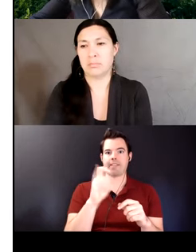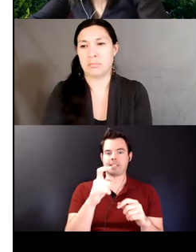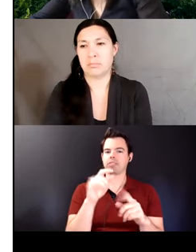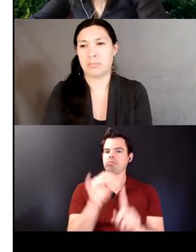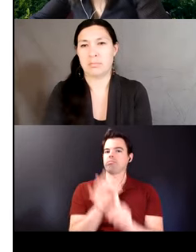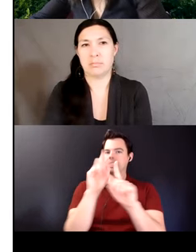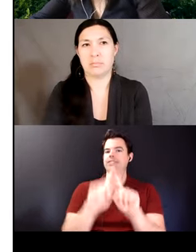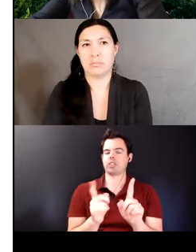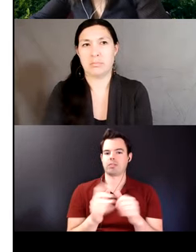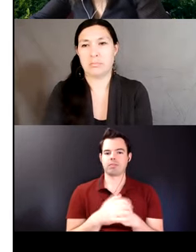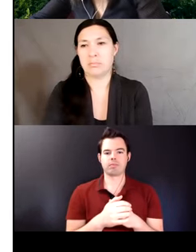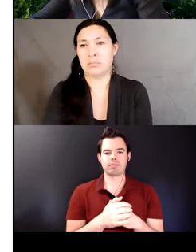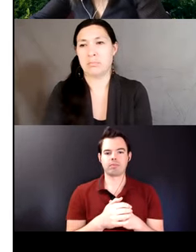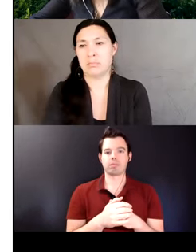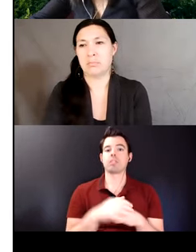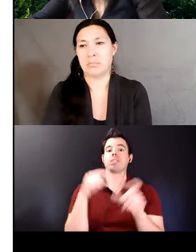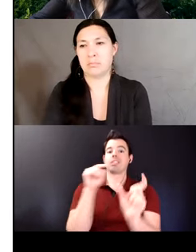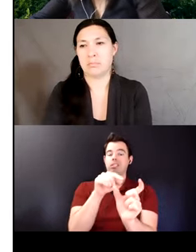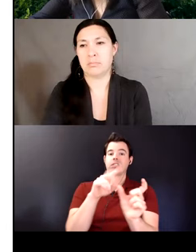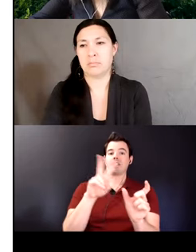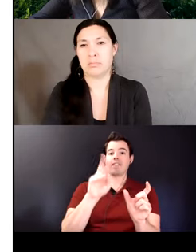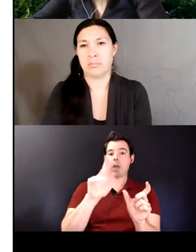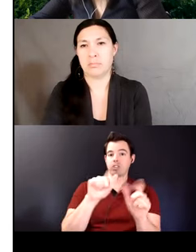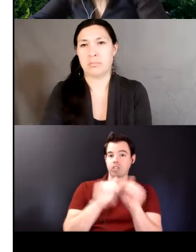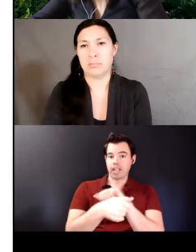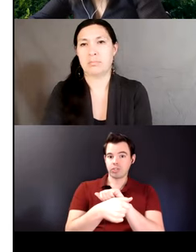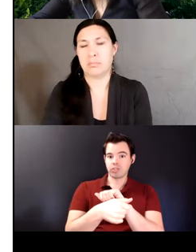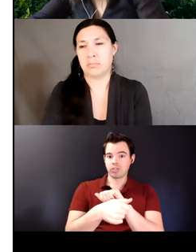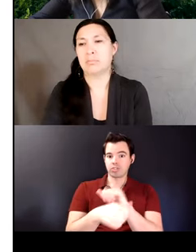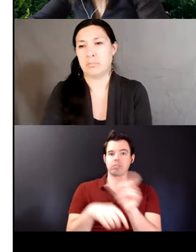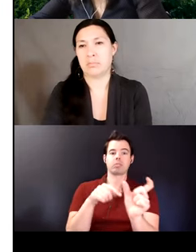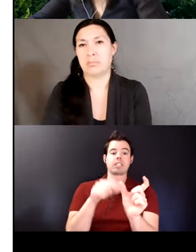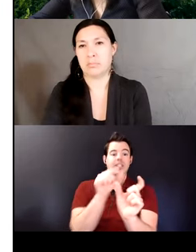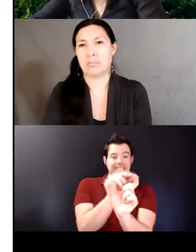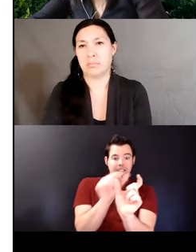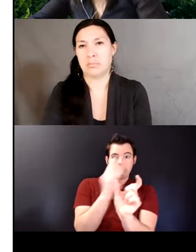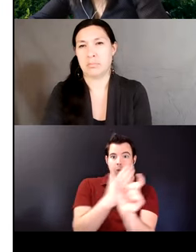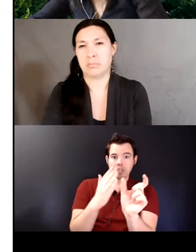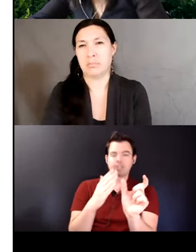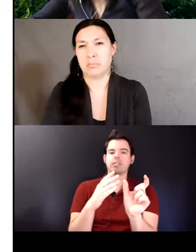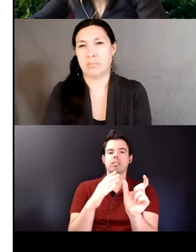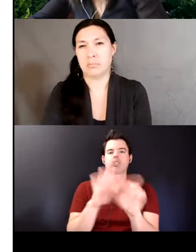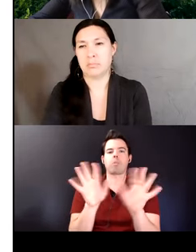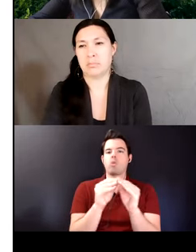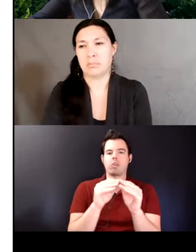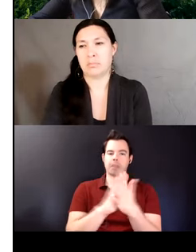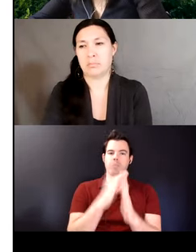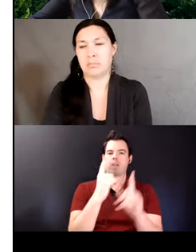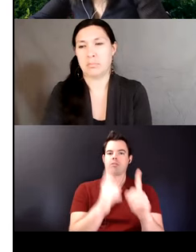involve vowel change they no longer present a compositional meaning and as separate suffixes